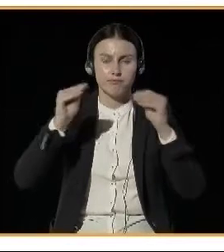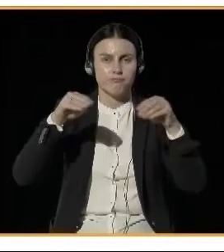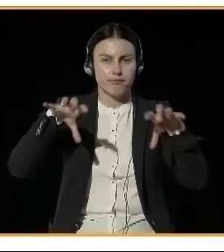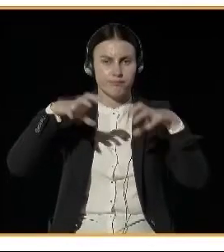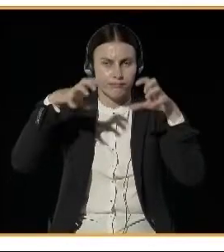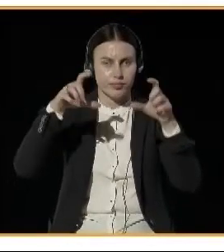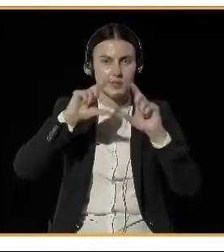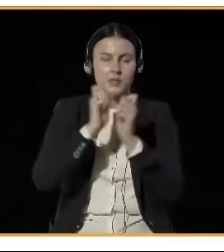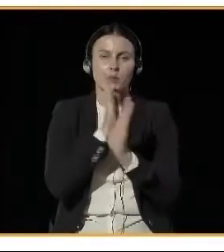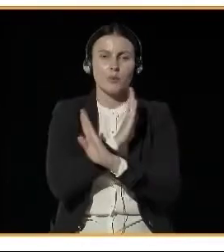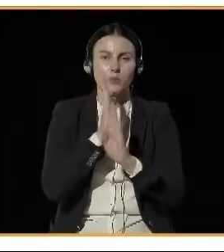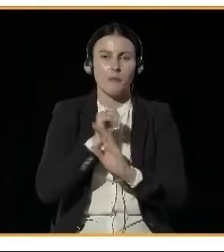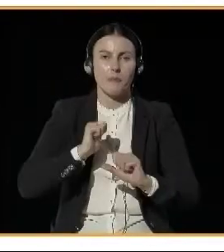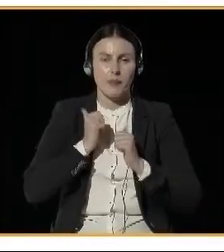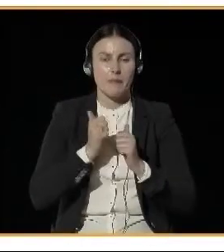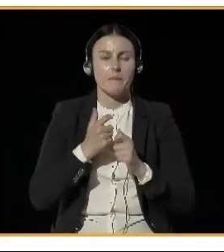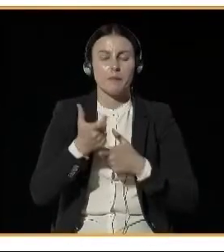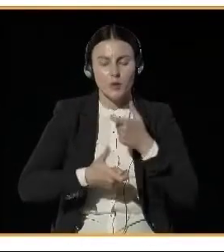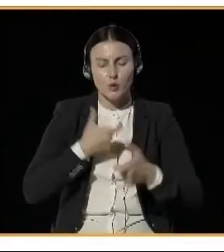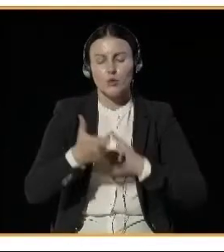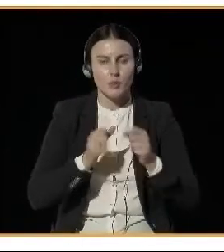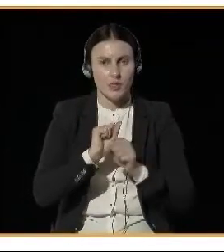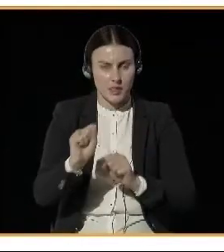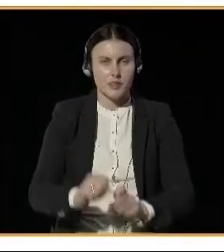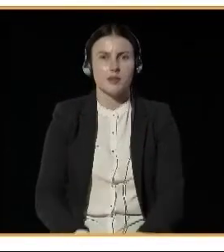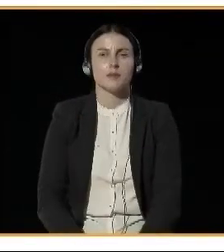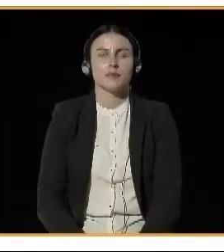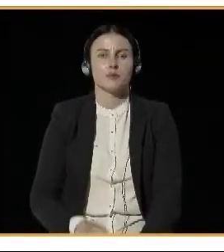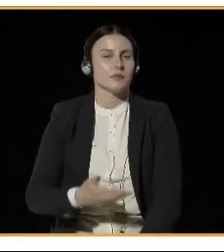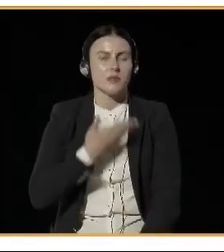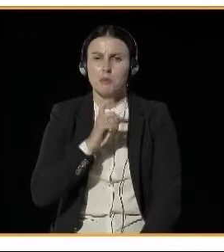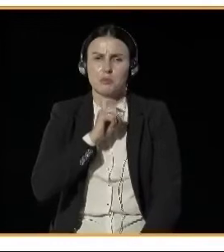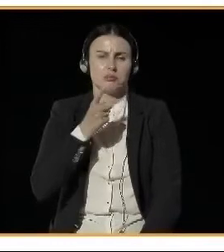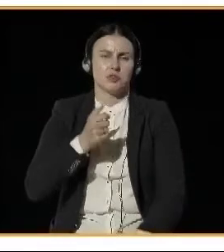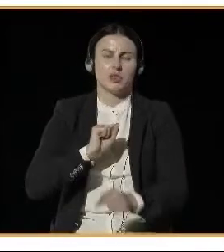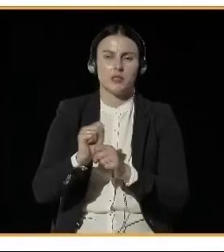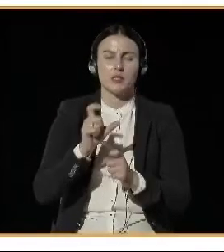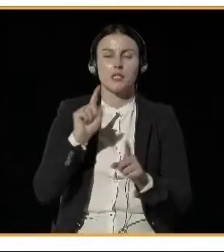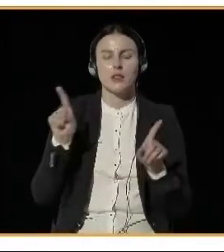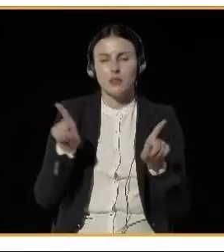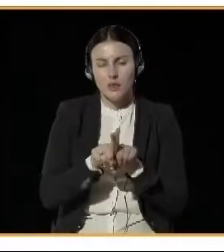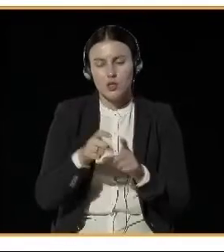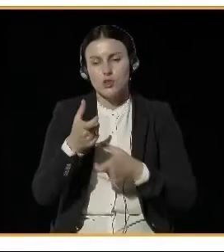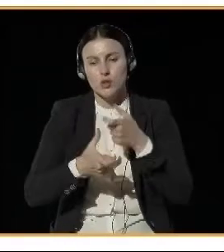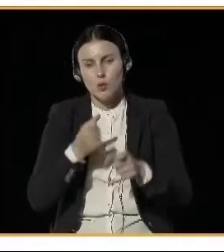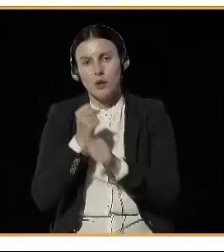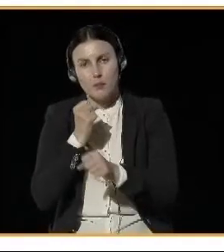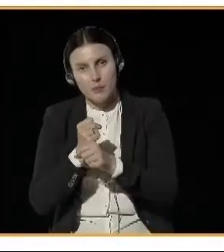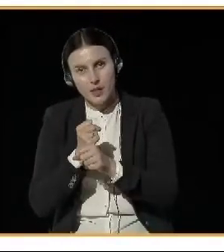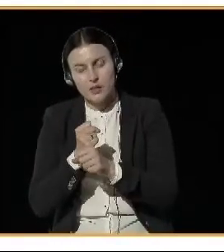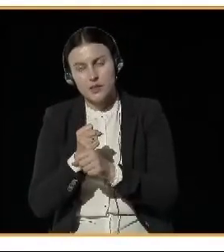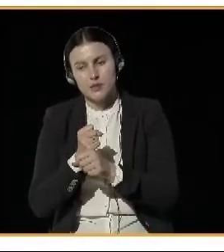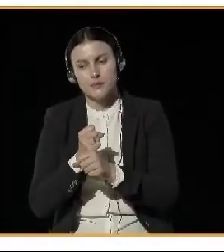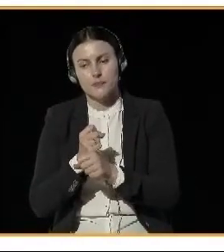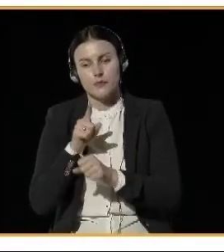It is also important that the policy at the national level, as well as laws and regulations, supports the